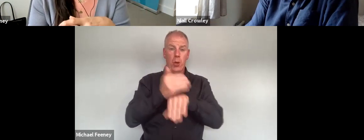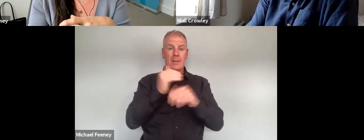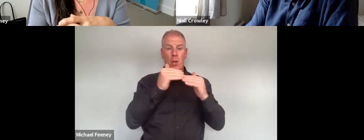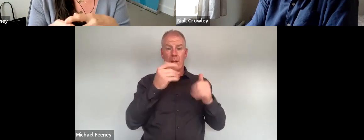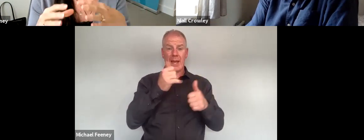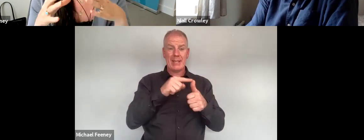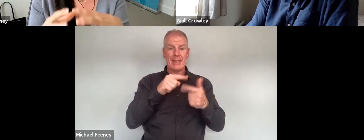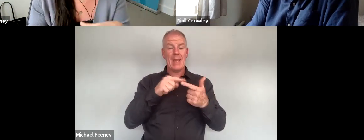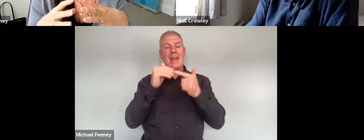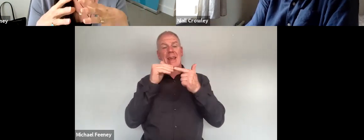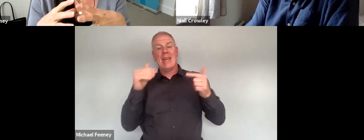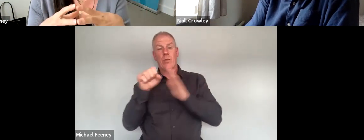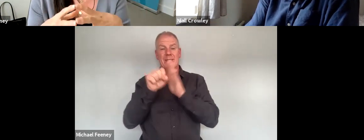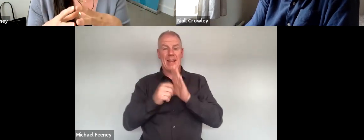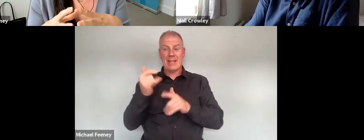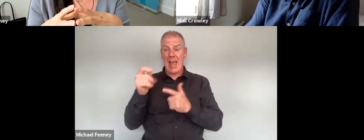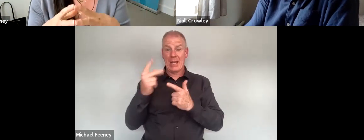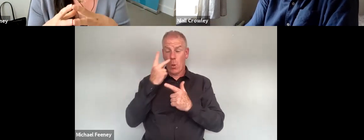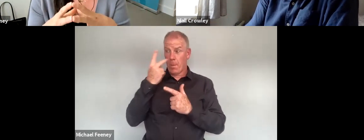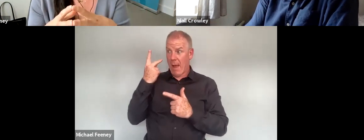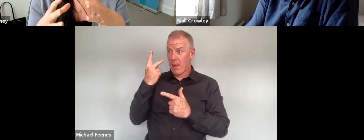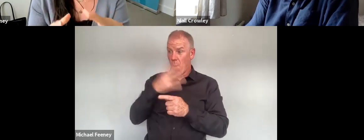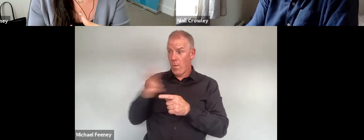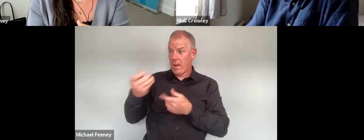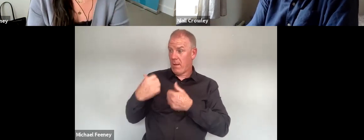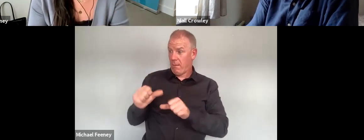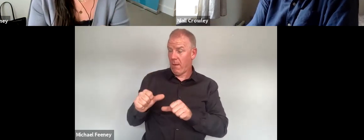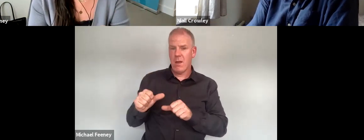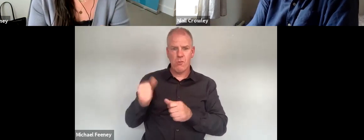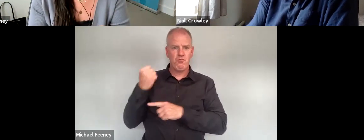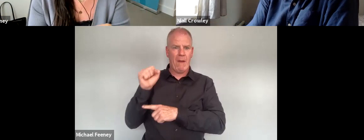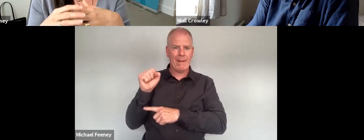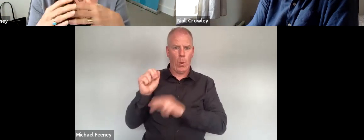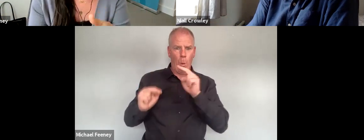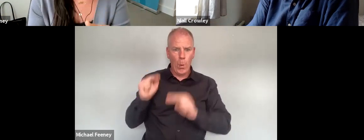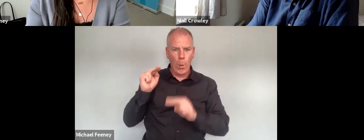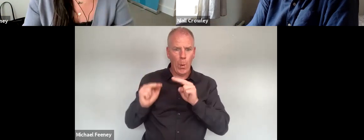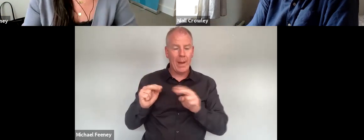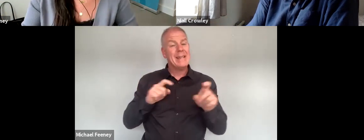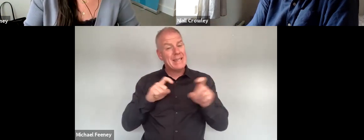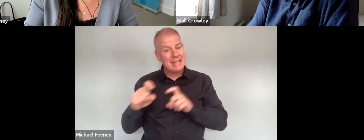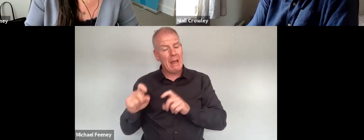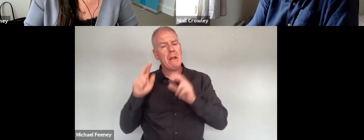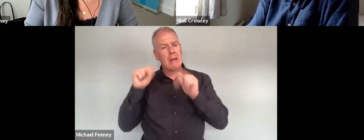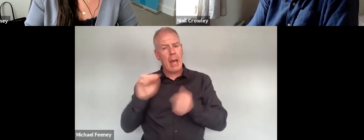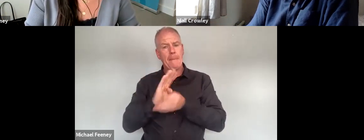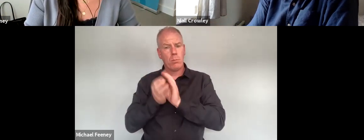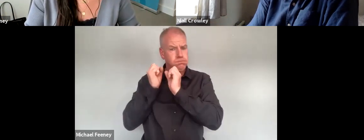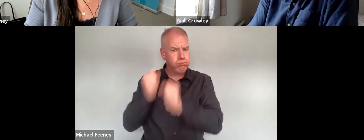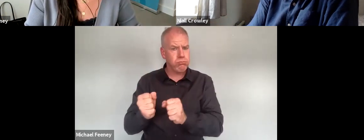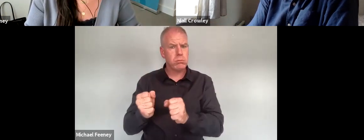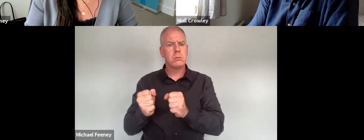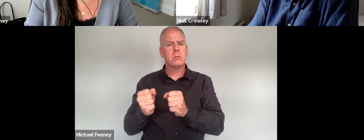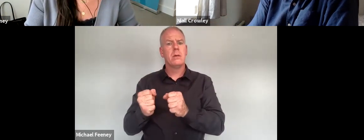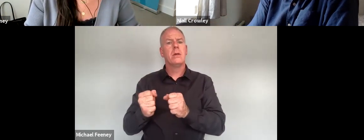status act were viewed at their time of initiation as quite radical when they were first introduced and still have the potential to be liberally